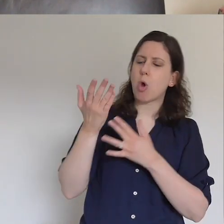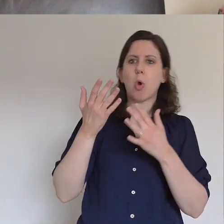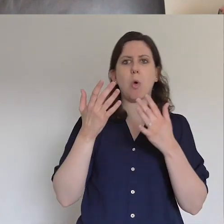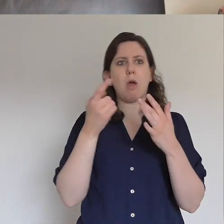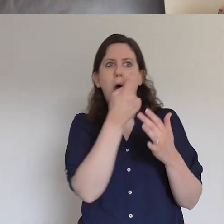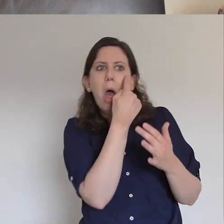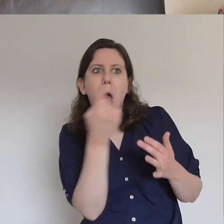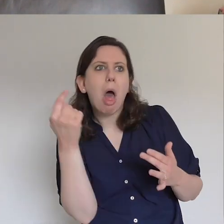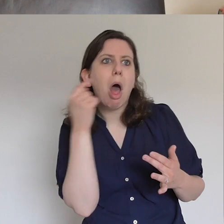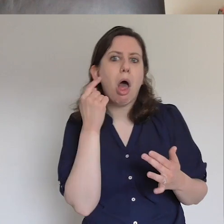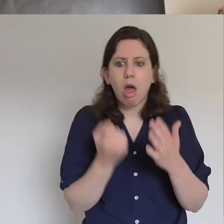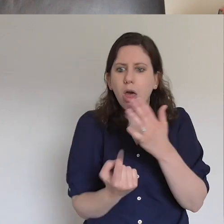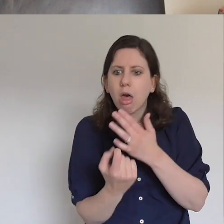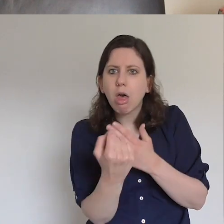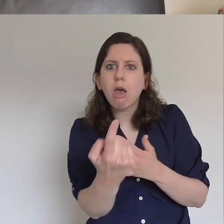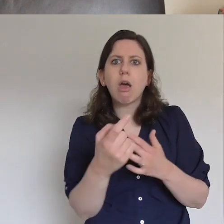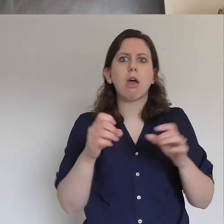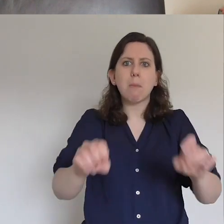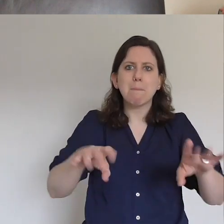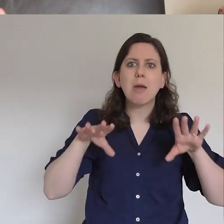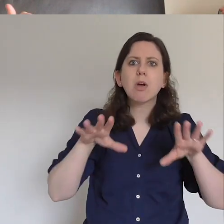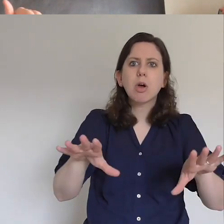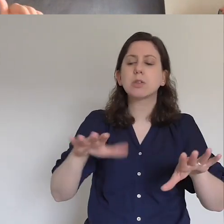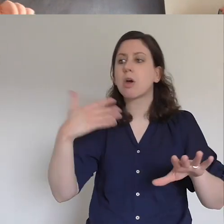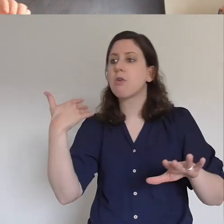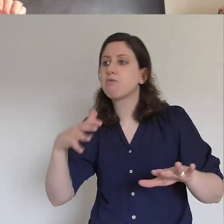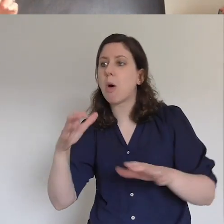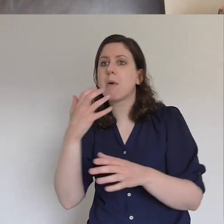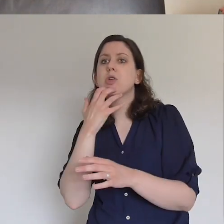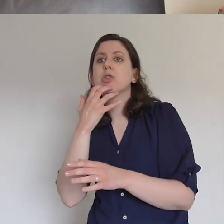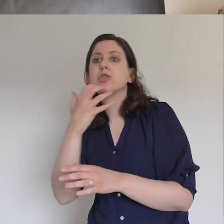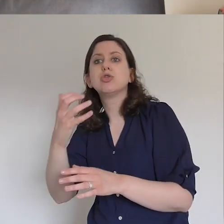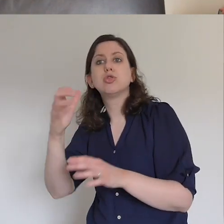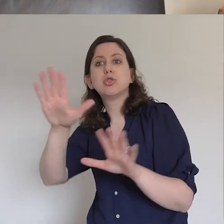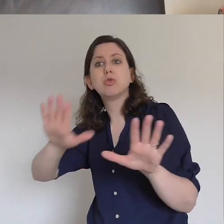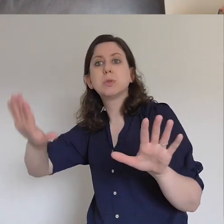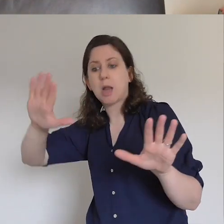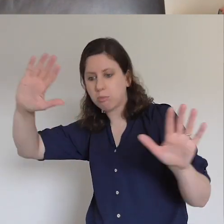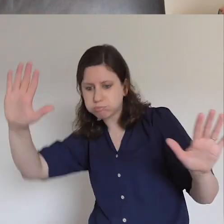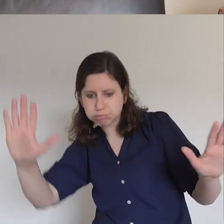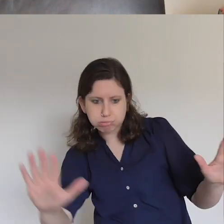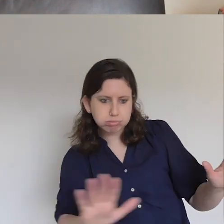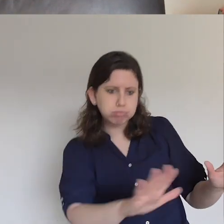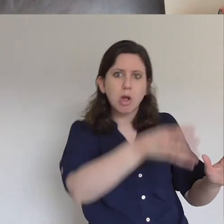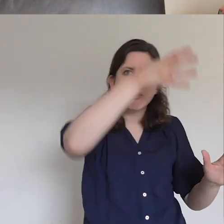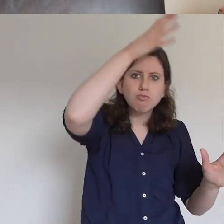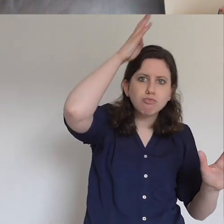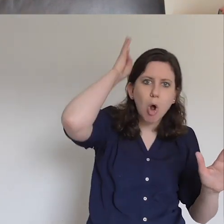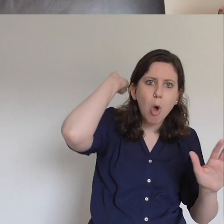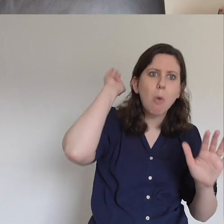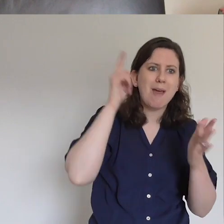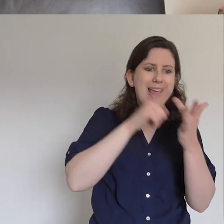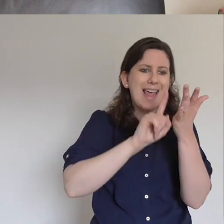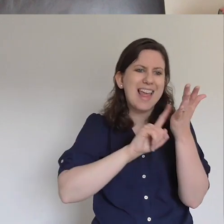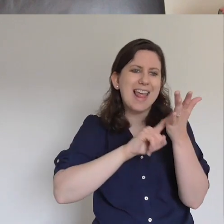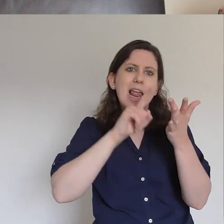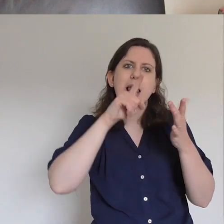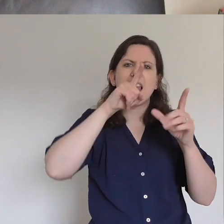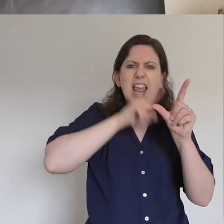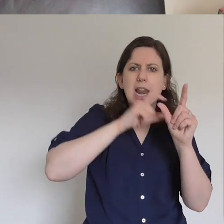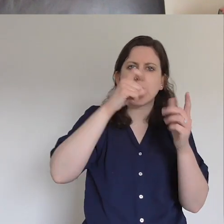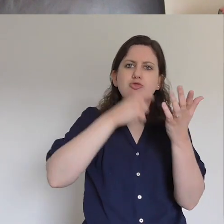of the Spirit. So from Jerusalem all the way around to Ilicrum, I have fully proclaimed the gospel